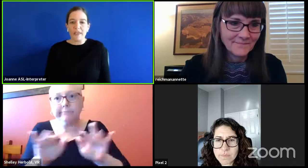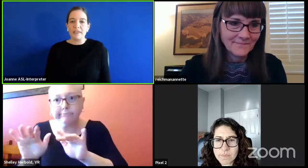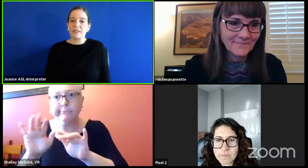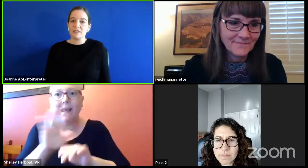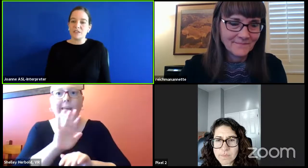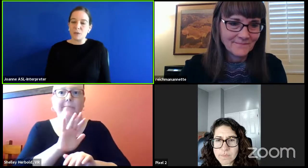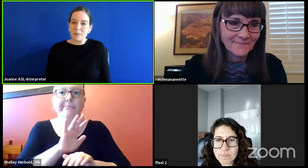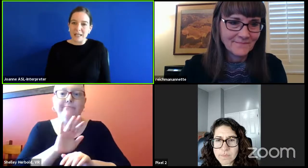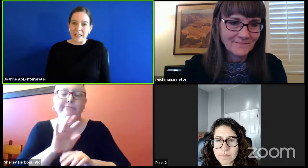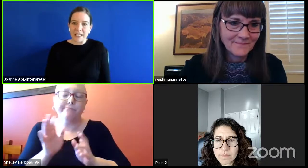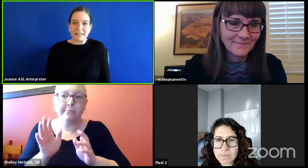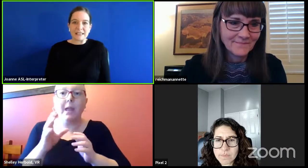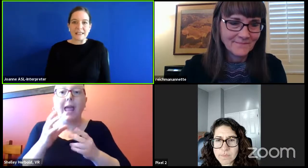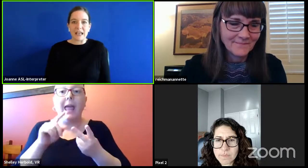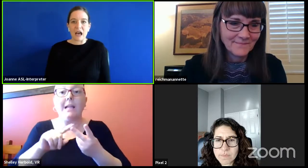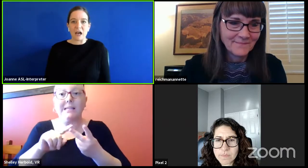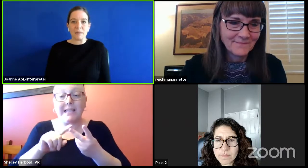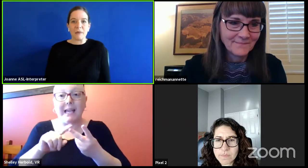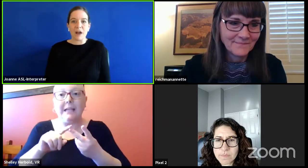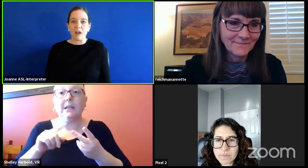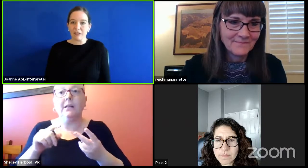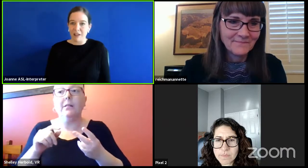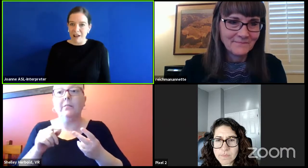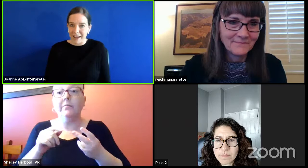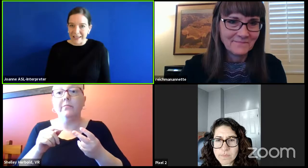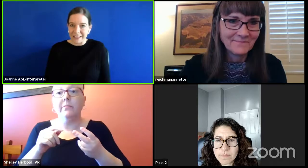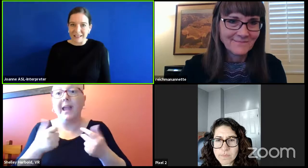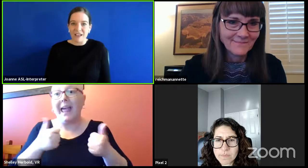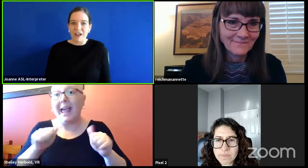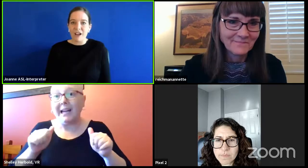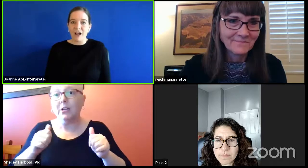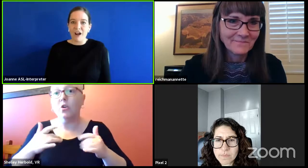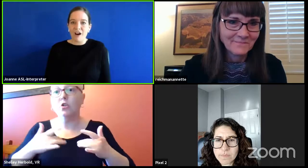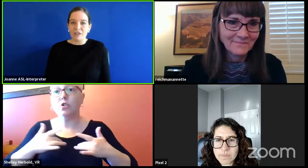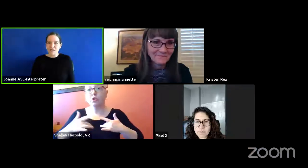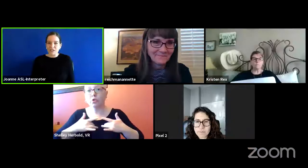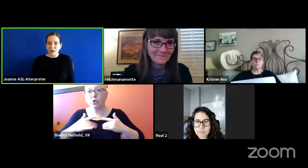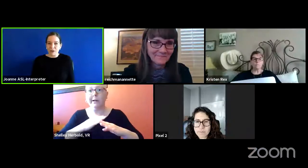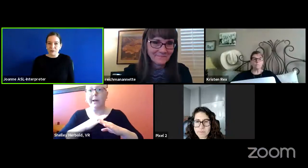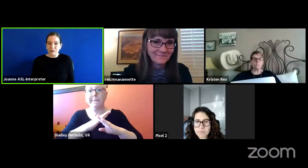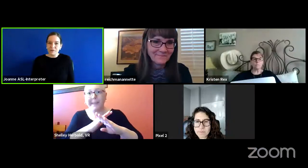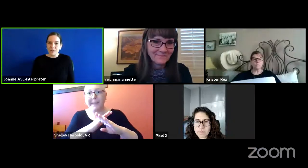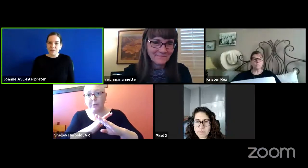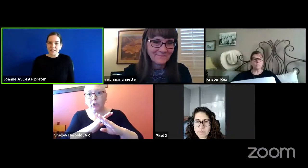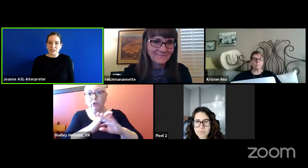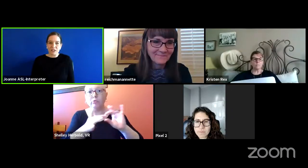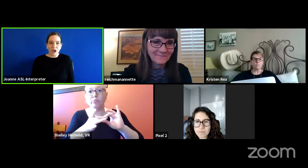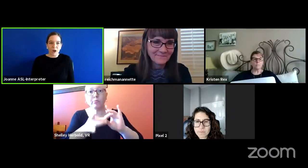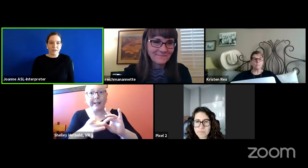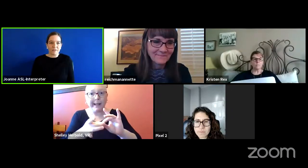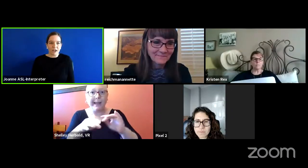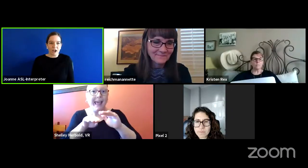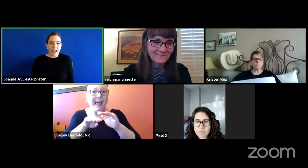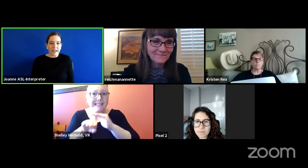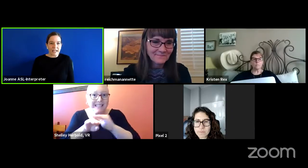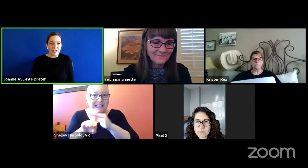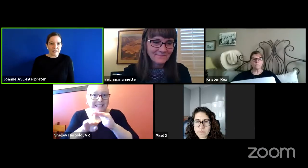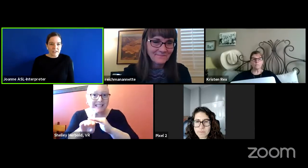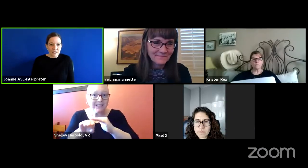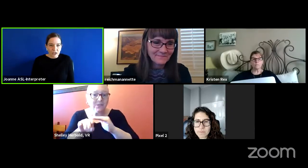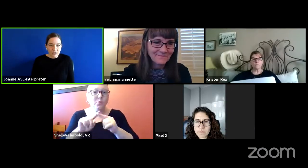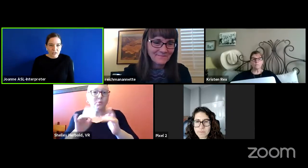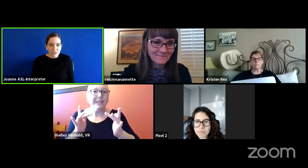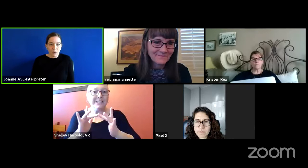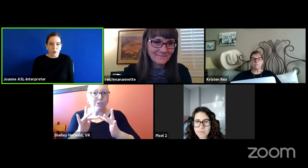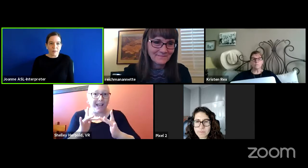with the Zoom meetings online? Also, I'd like to know if there are any